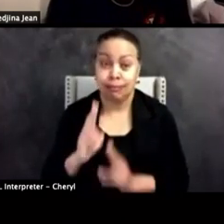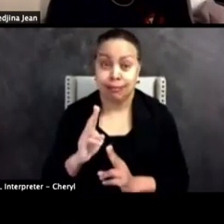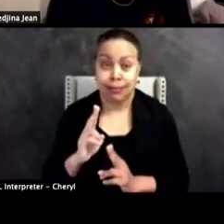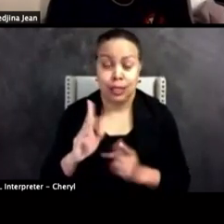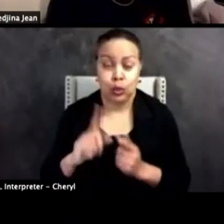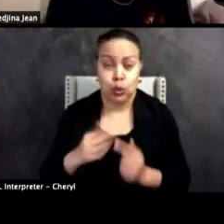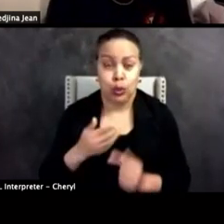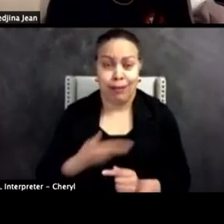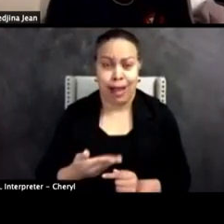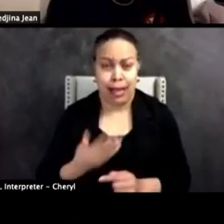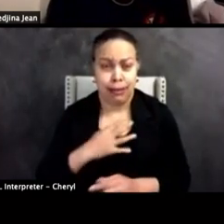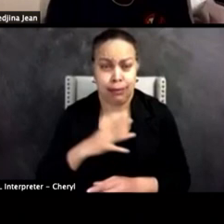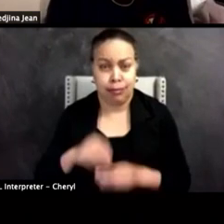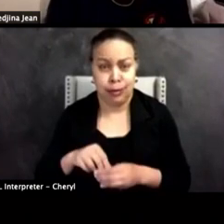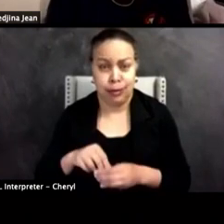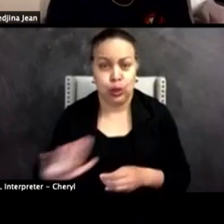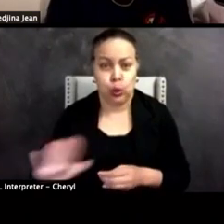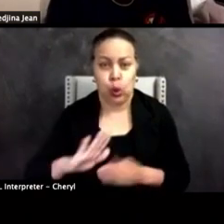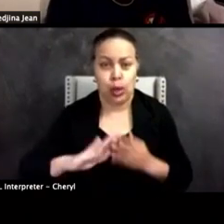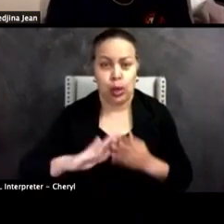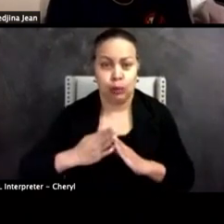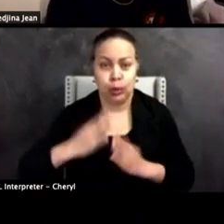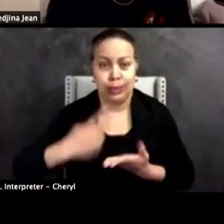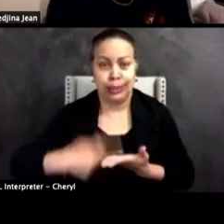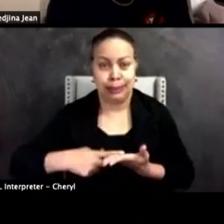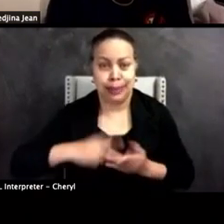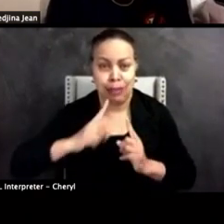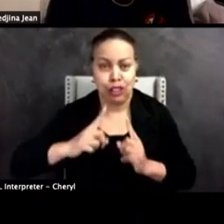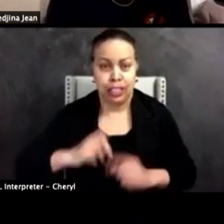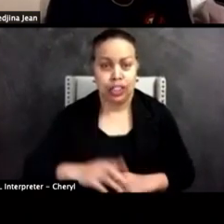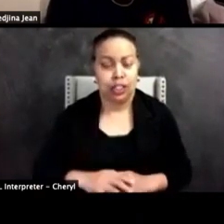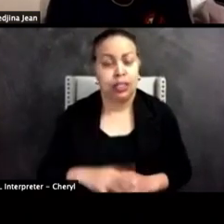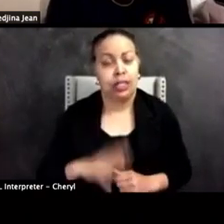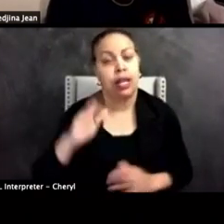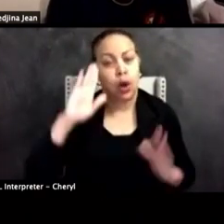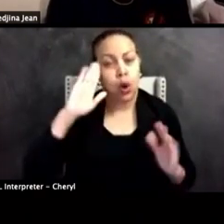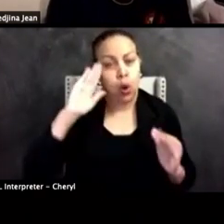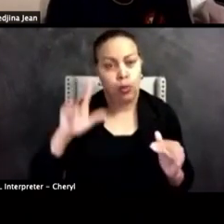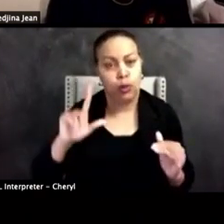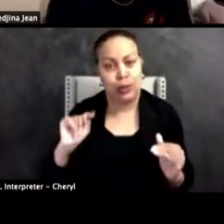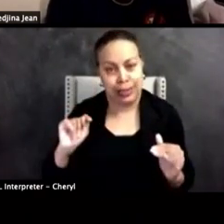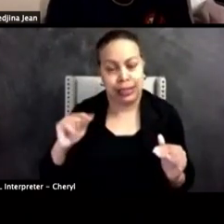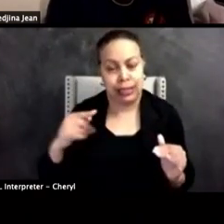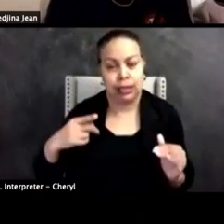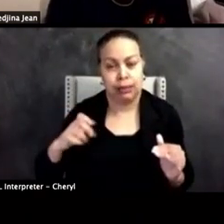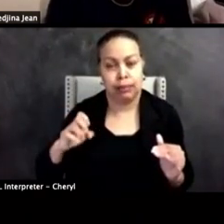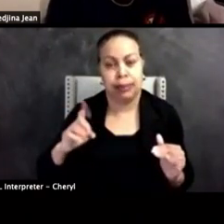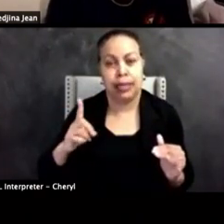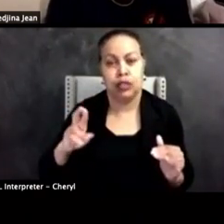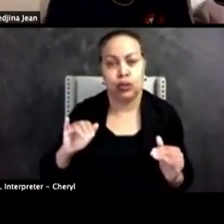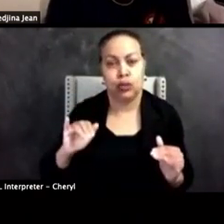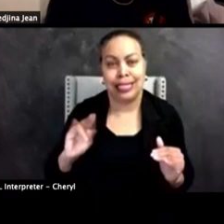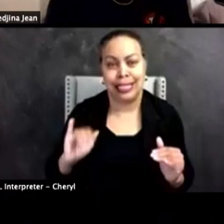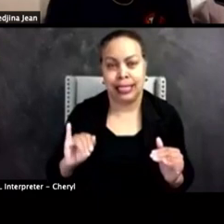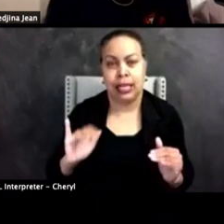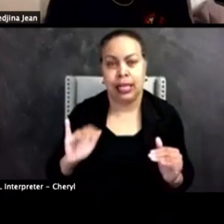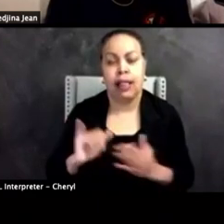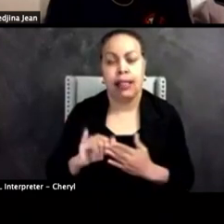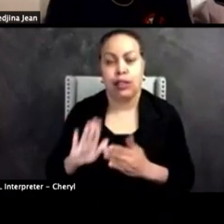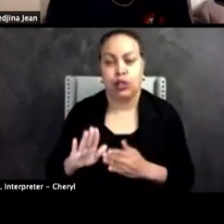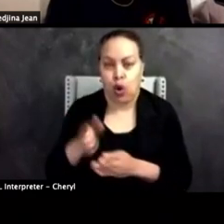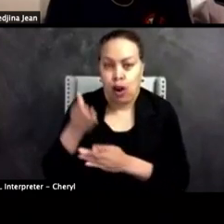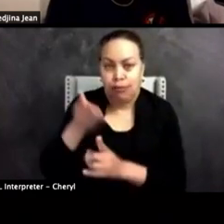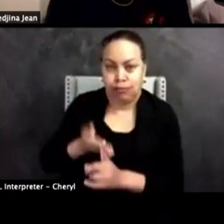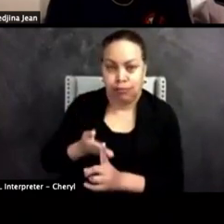invited into this community conversation. And I hope, Lieutenant Pedrini, that not only your individual change, your